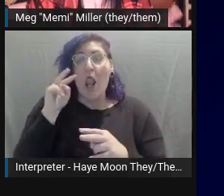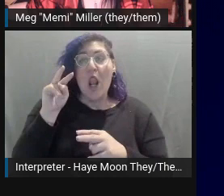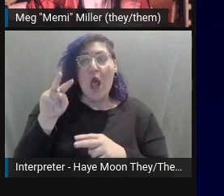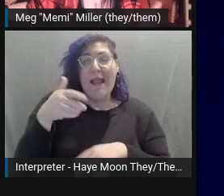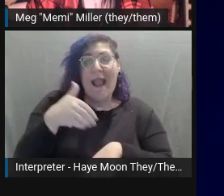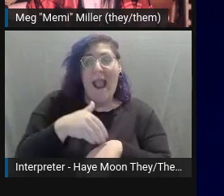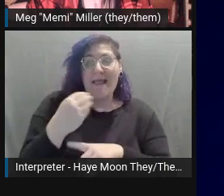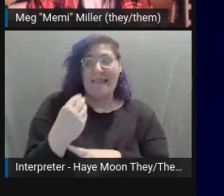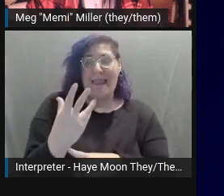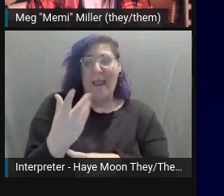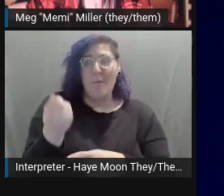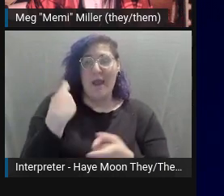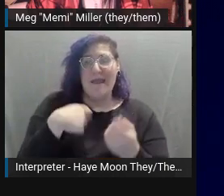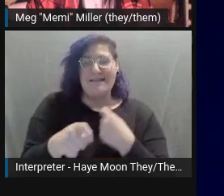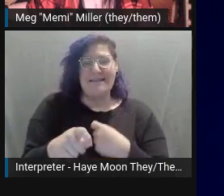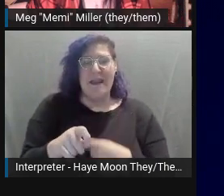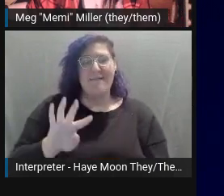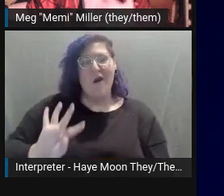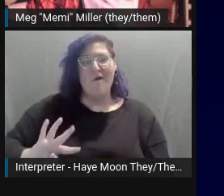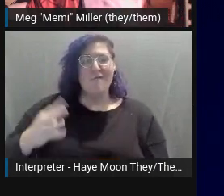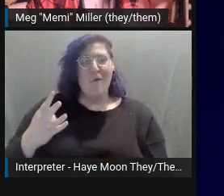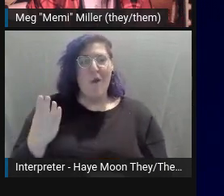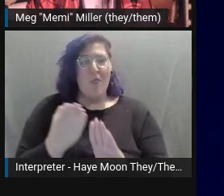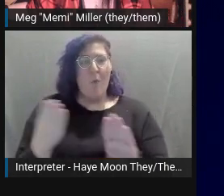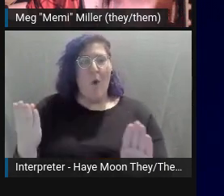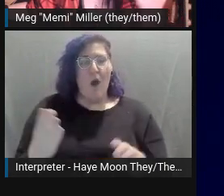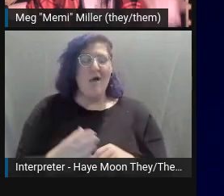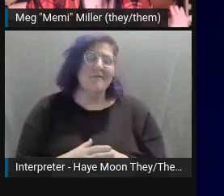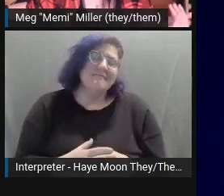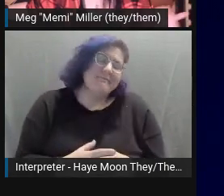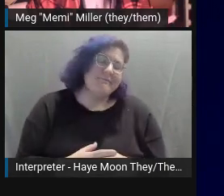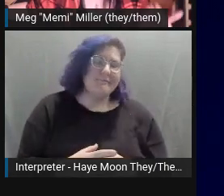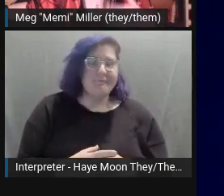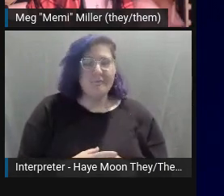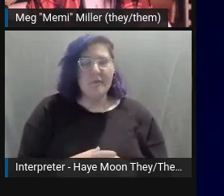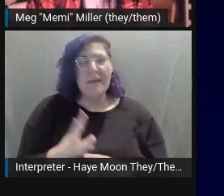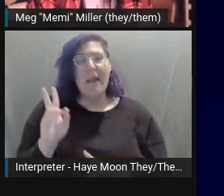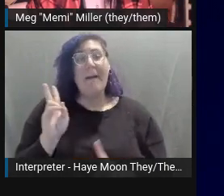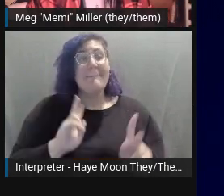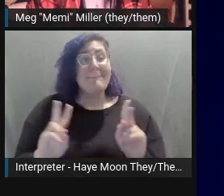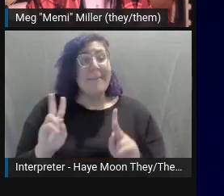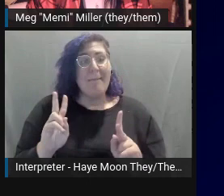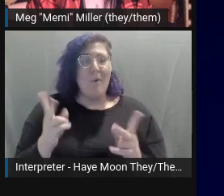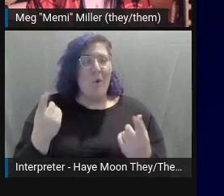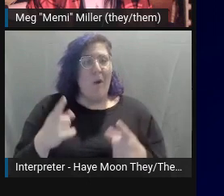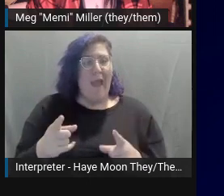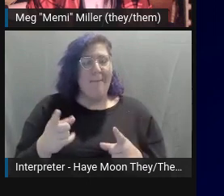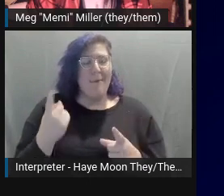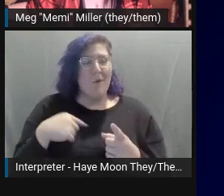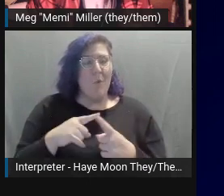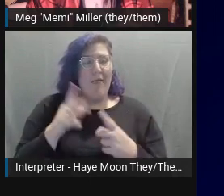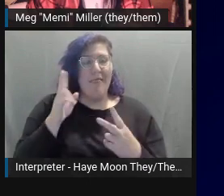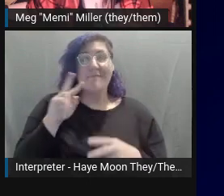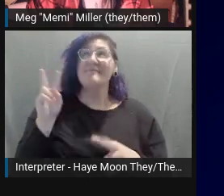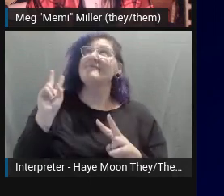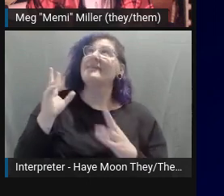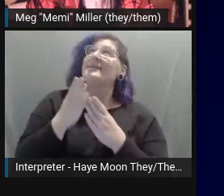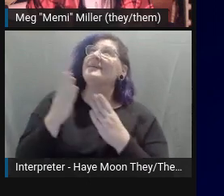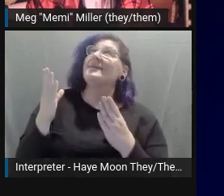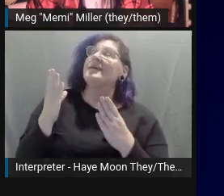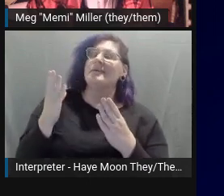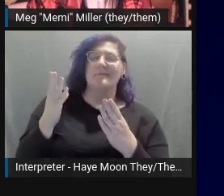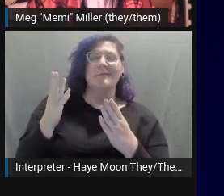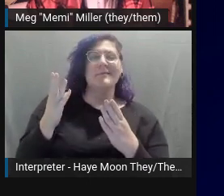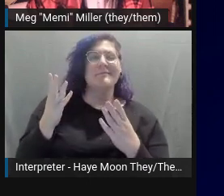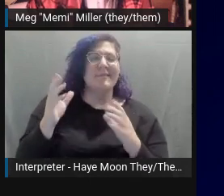photos generally implies wonder and imagination, like a person looking up at the sky or a kid looking at their parent. Looking